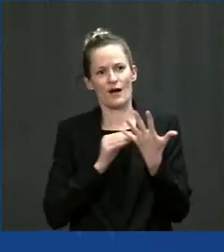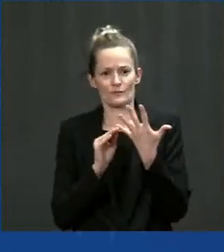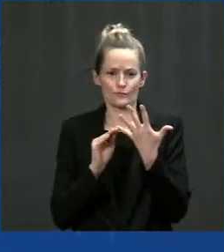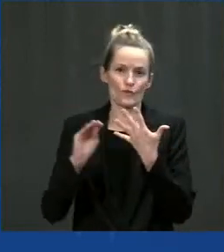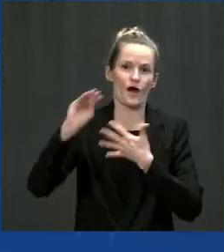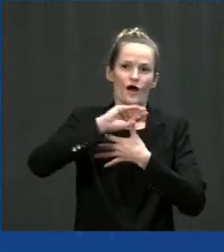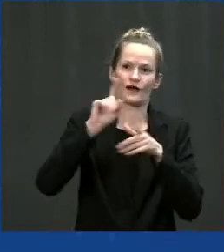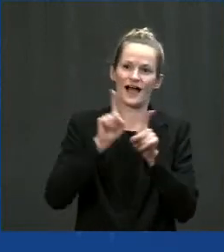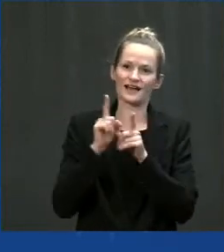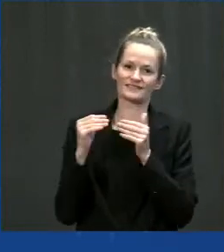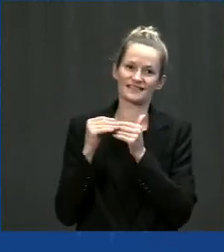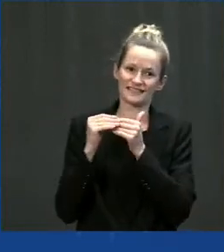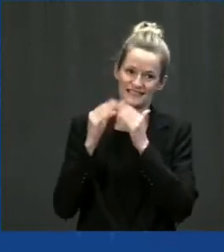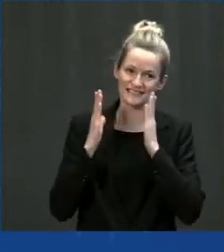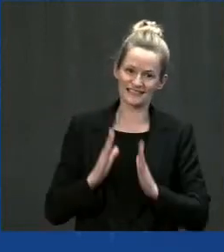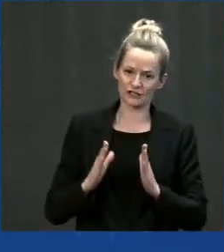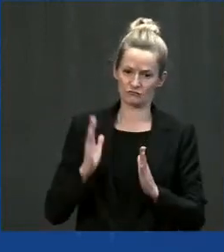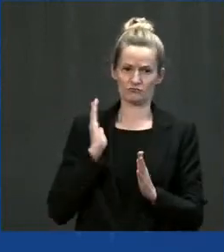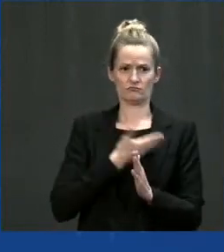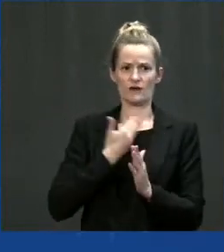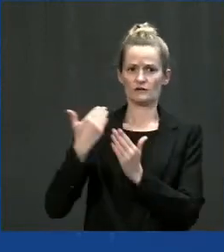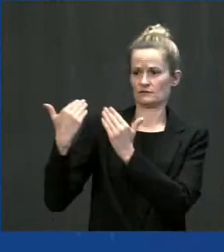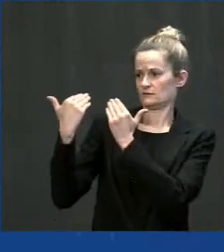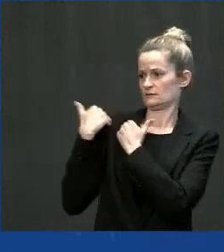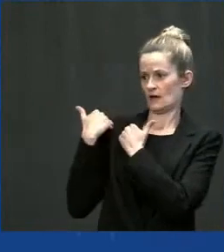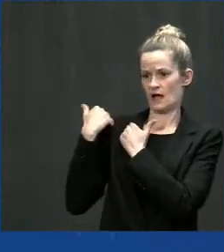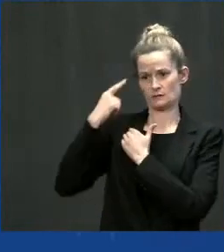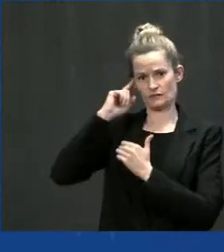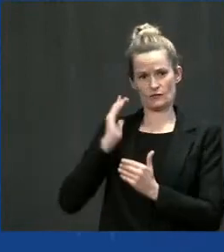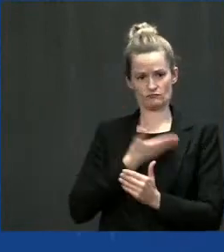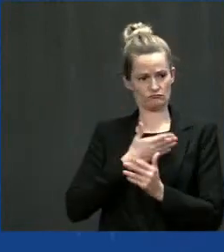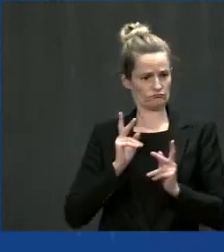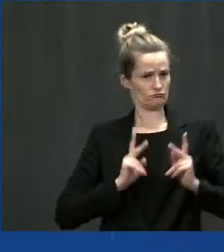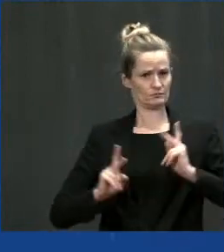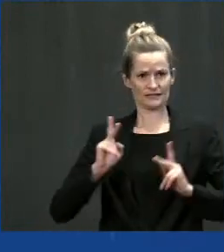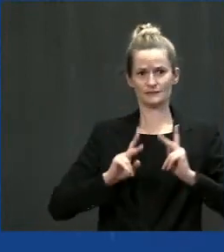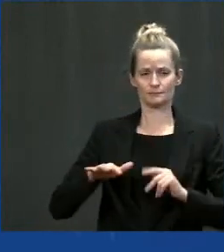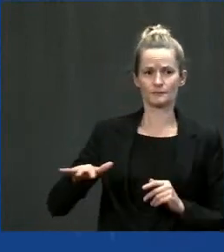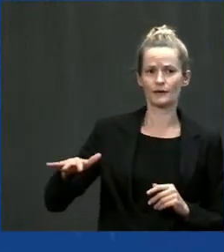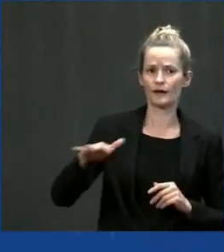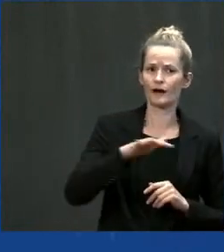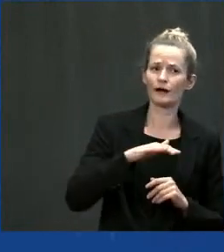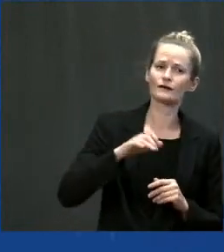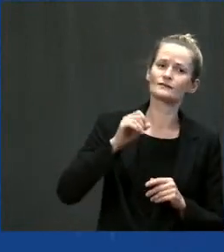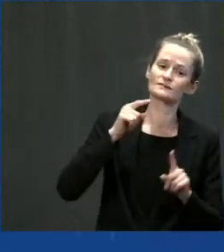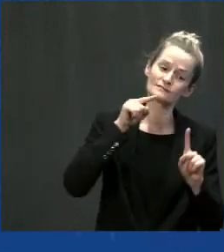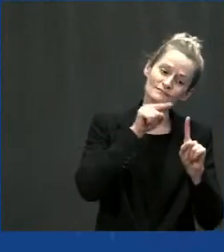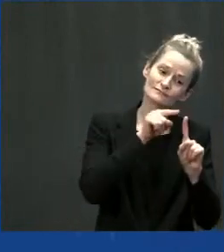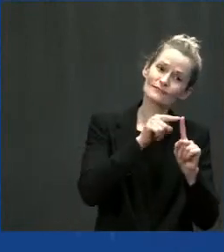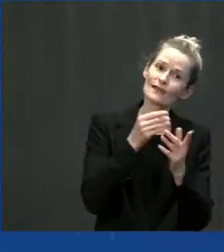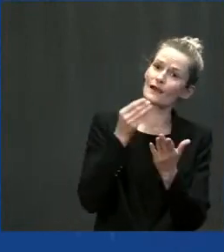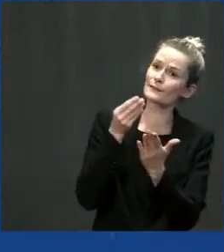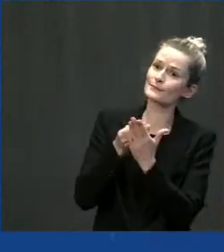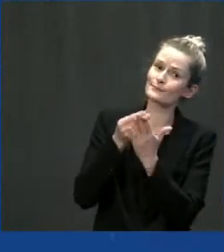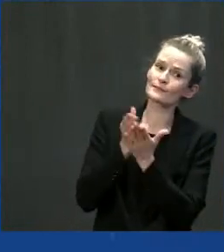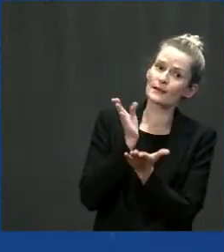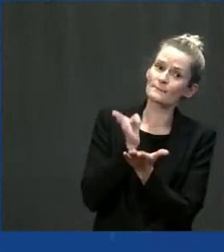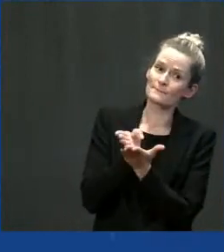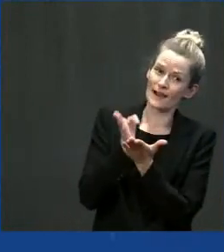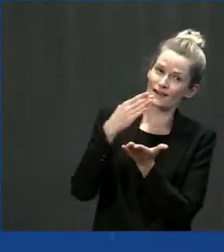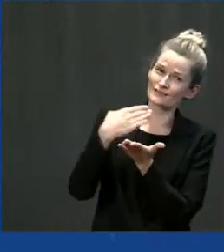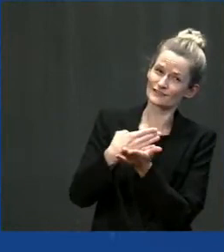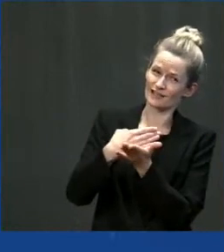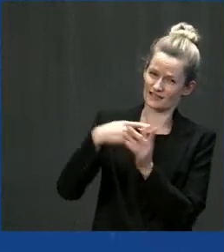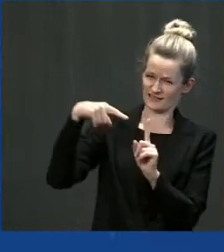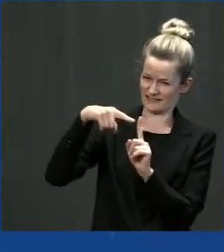for the needs of our residents is understanding that budgets are moral documents which should reflect the values we